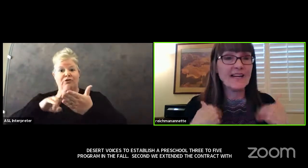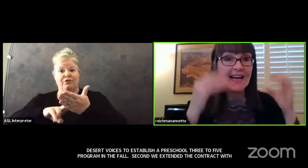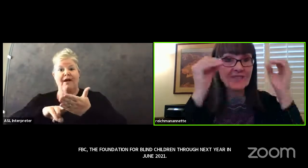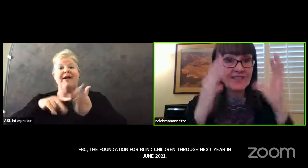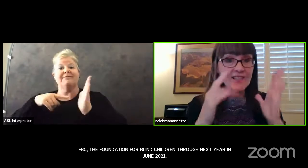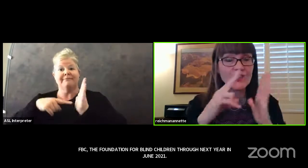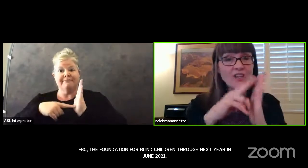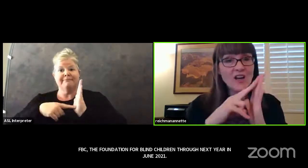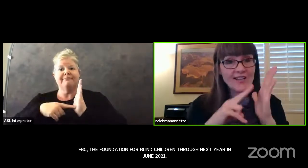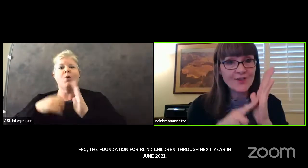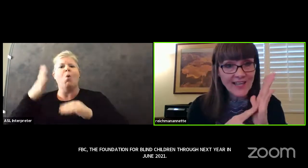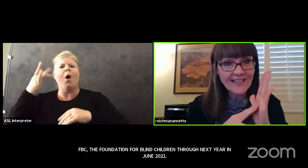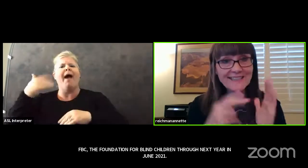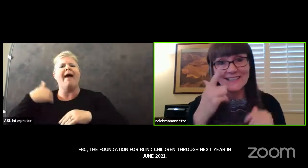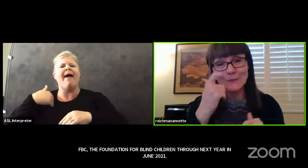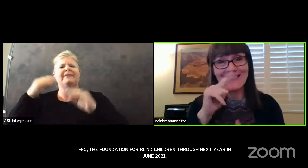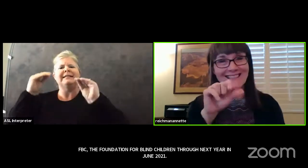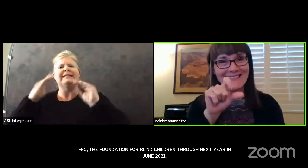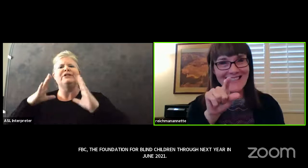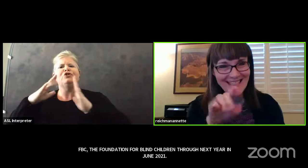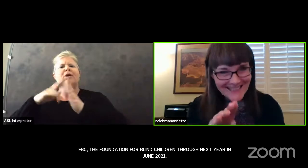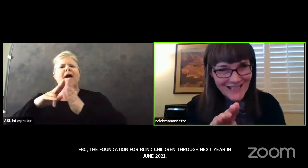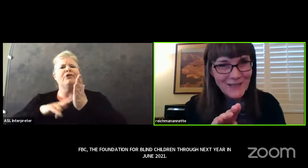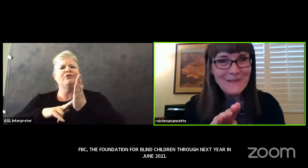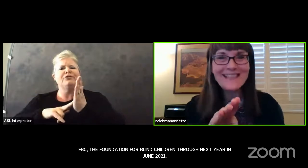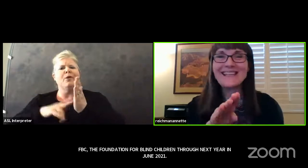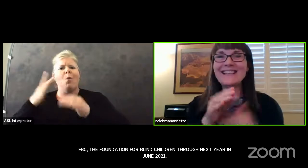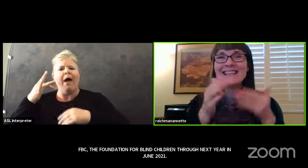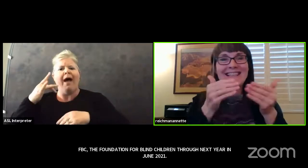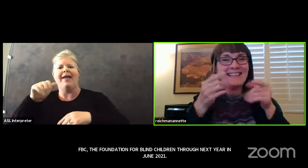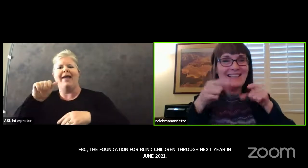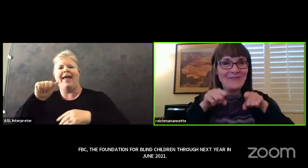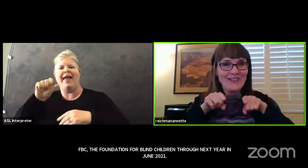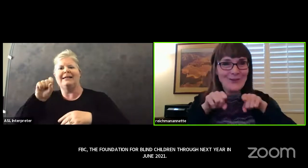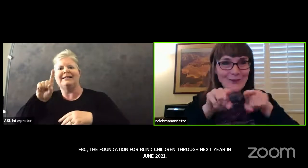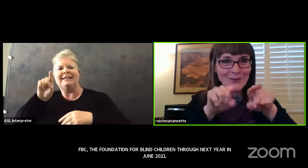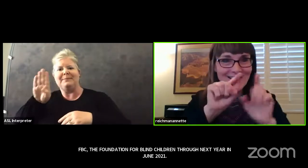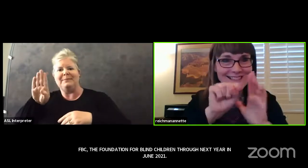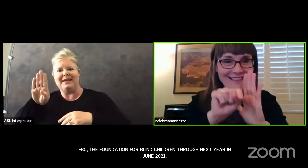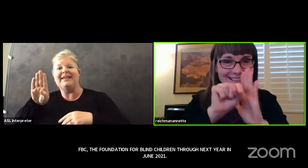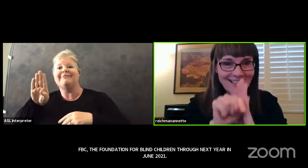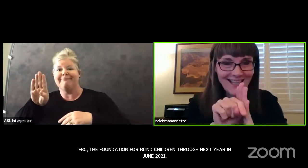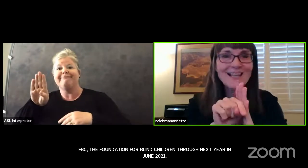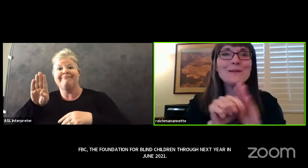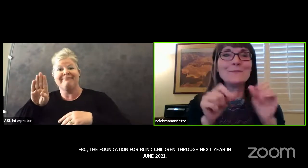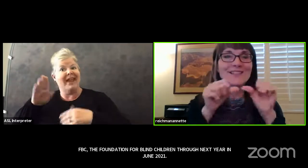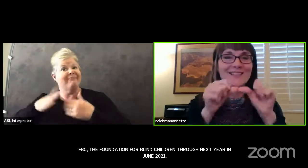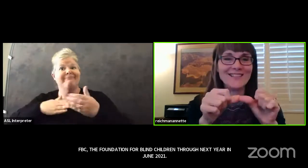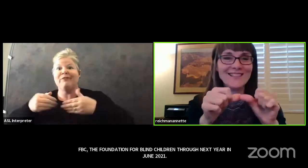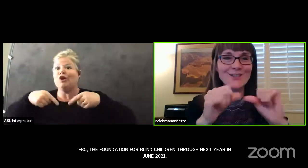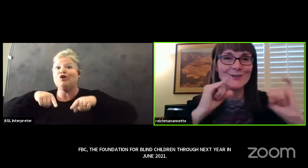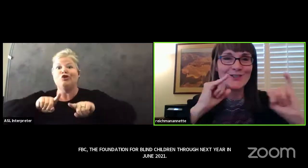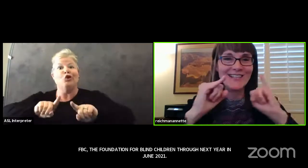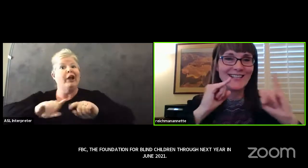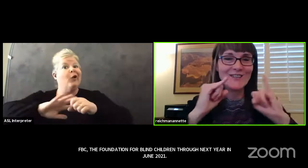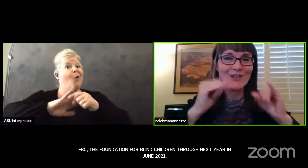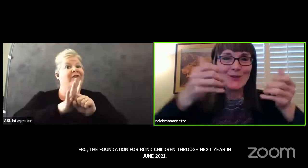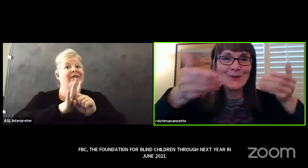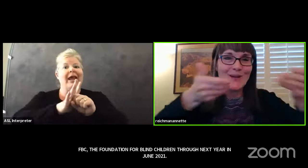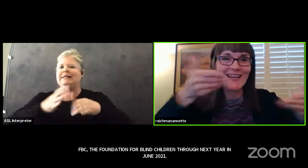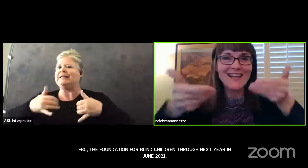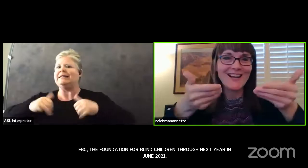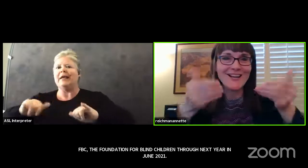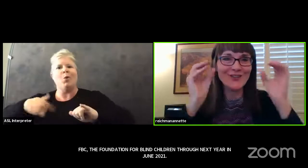reason we have teacher contracts is because ASTB, even during this time, continues to